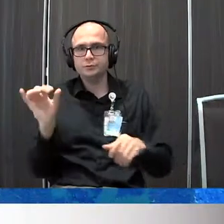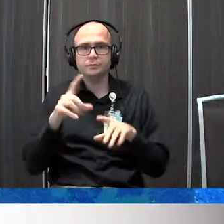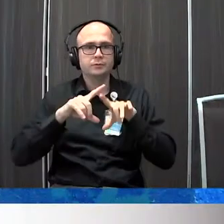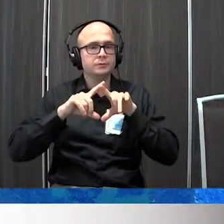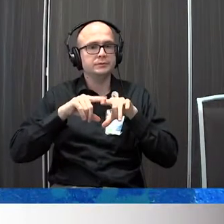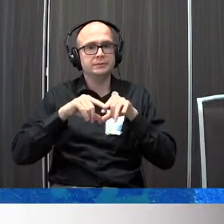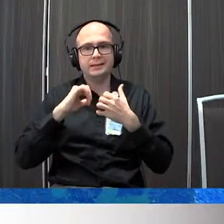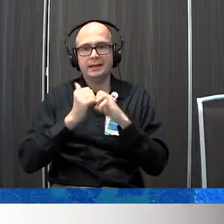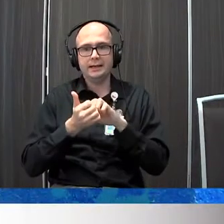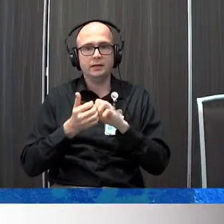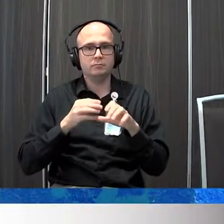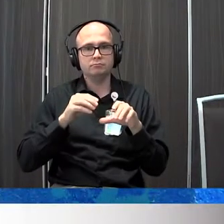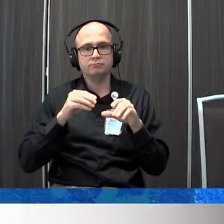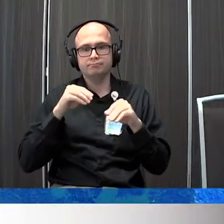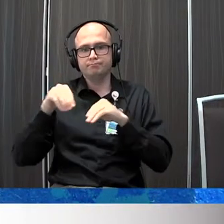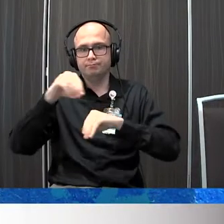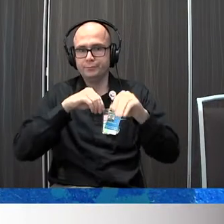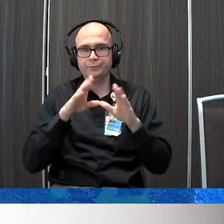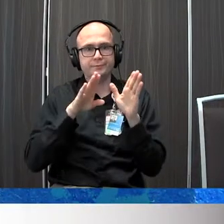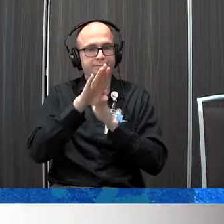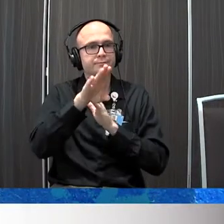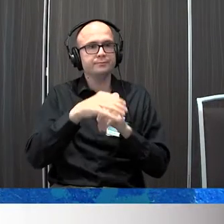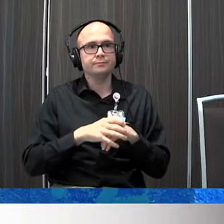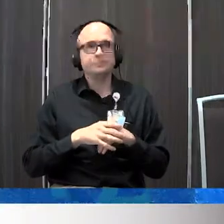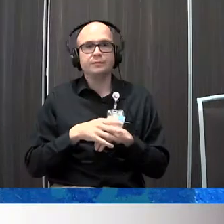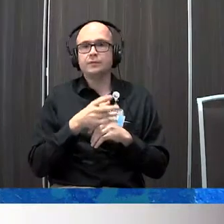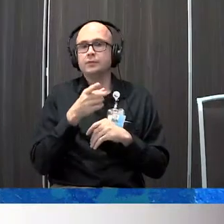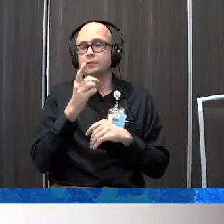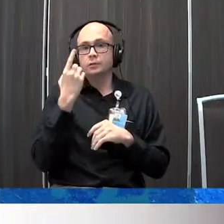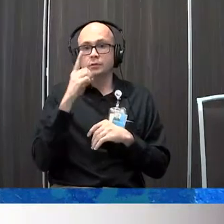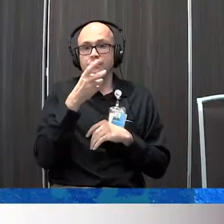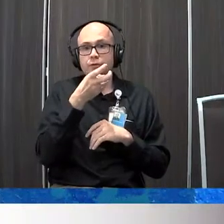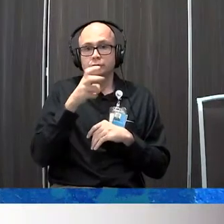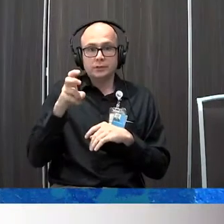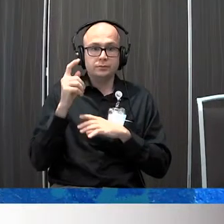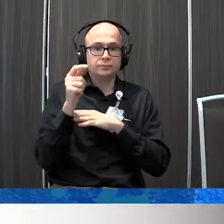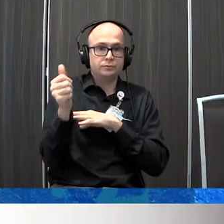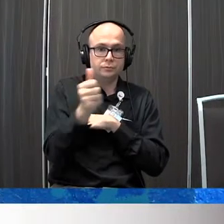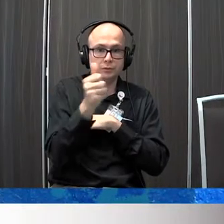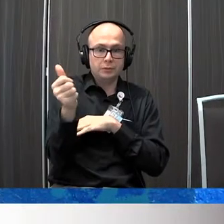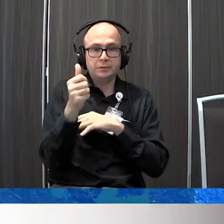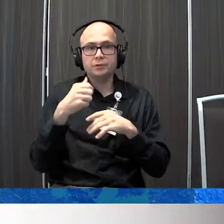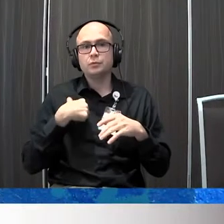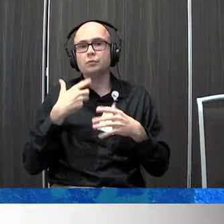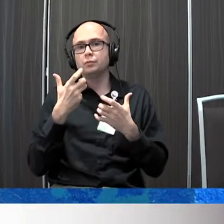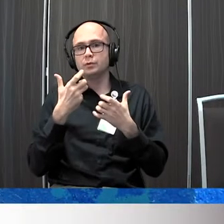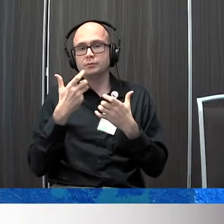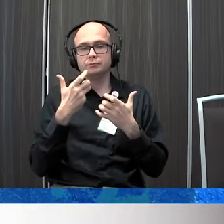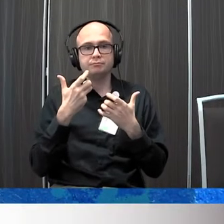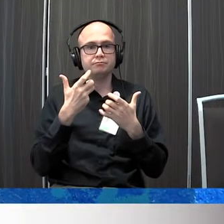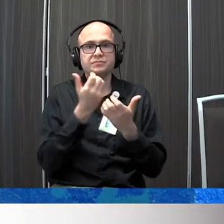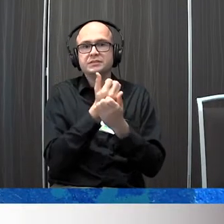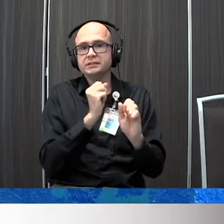how mobility develops for transfers and transportation we want to make sure that there is a safe